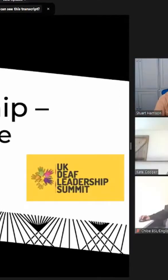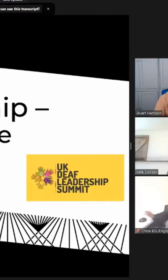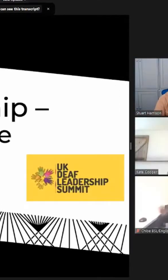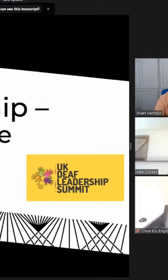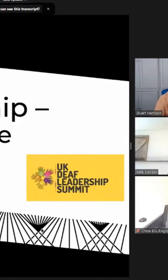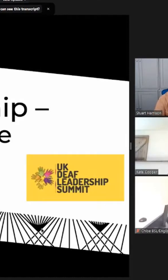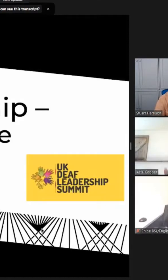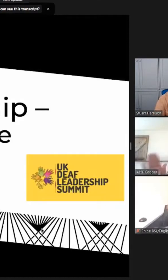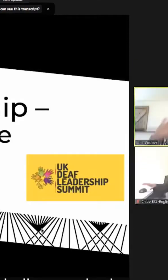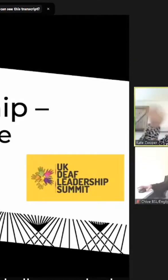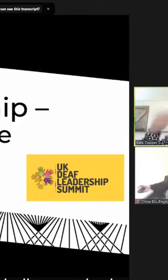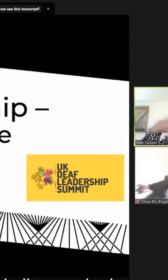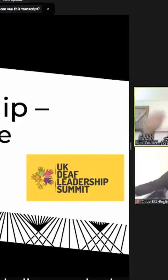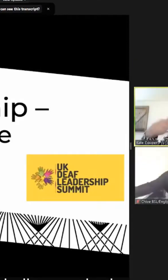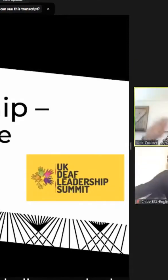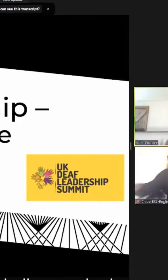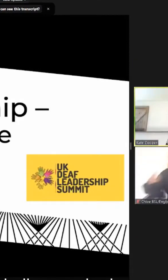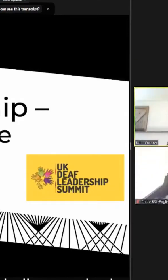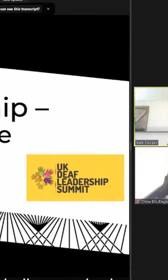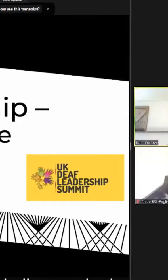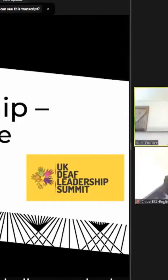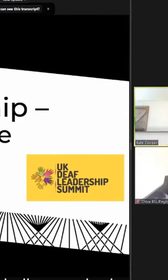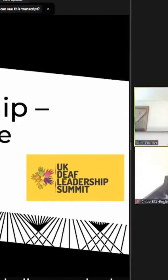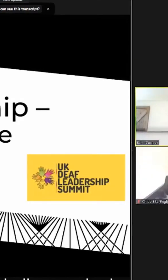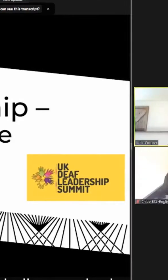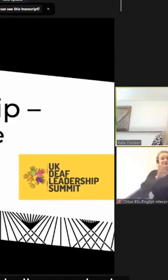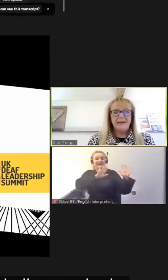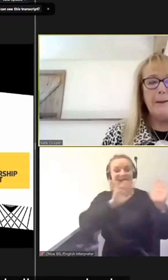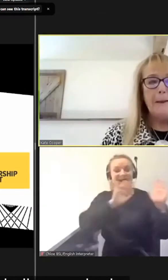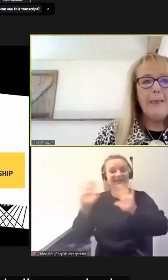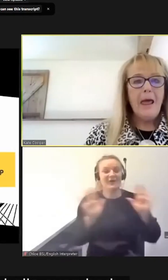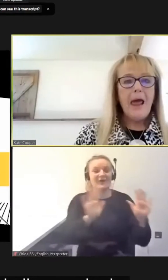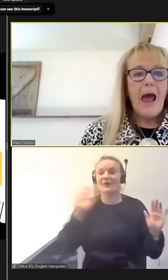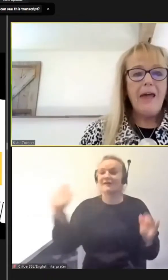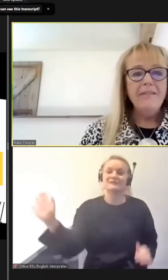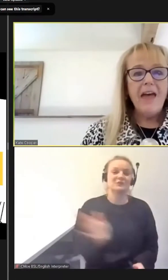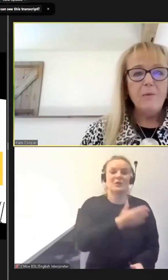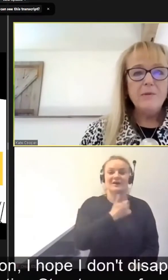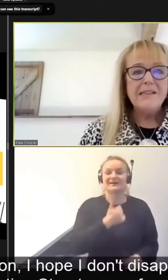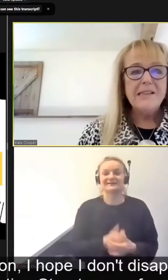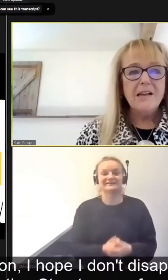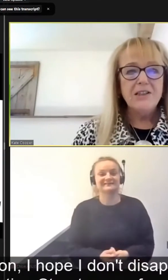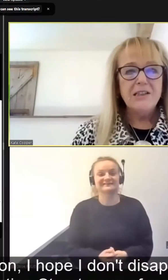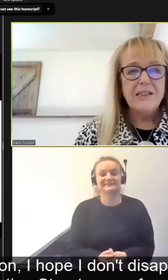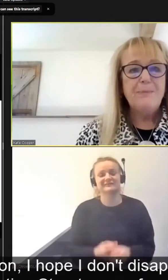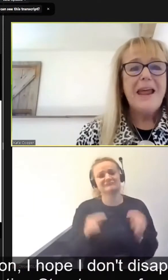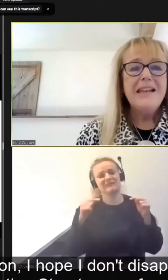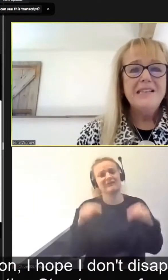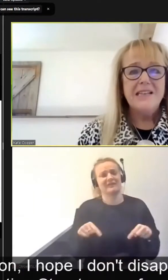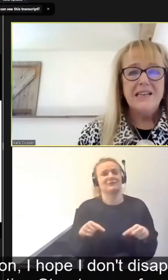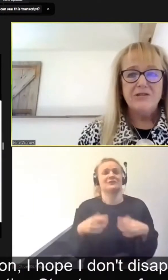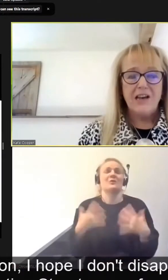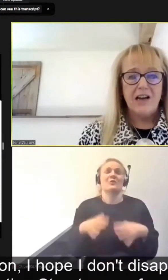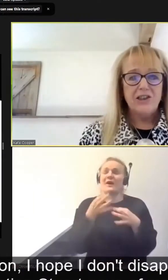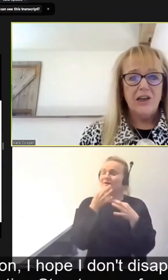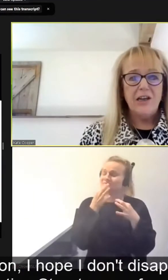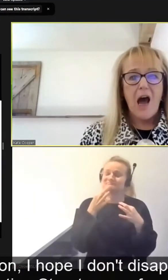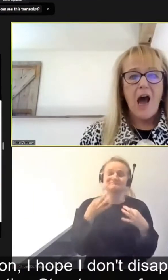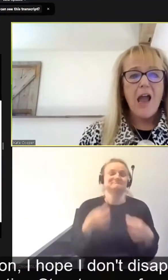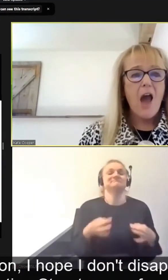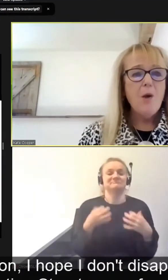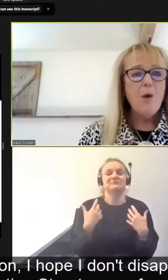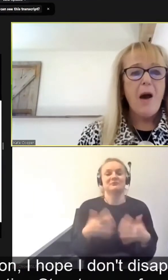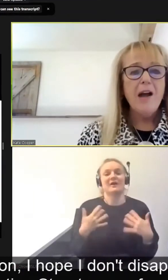So thank you Stuart and hello to everybody. And that was such a splendid introduction.